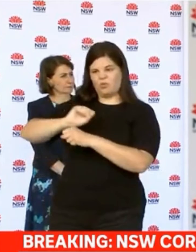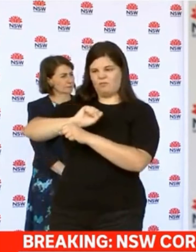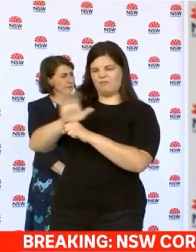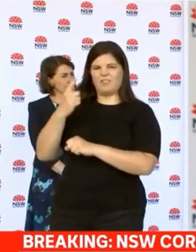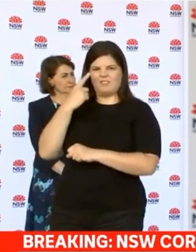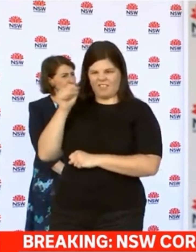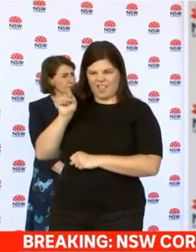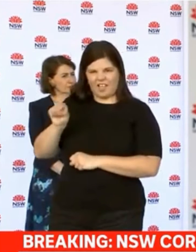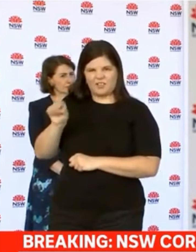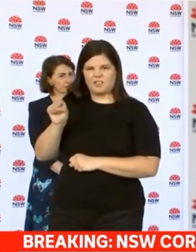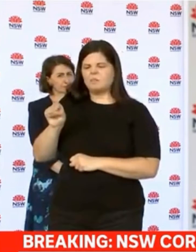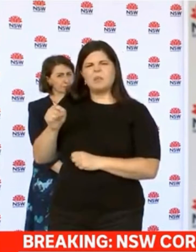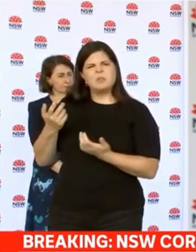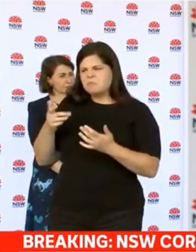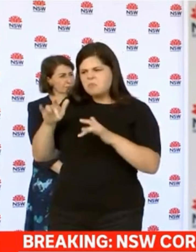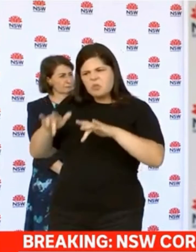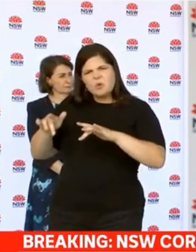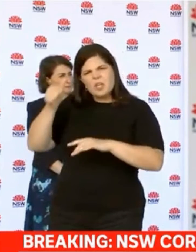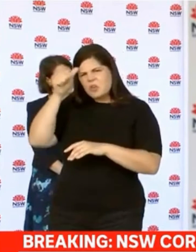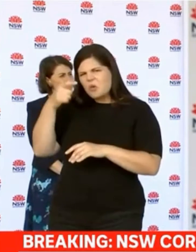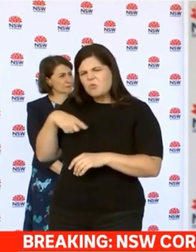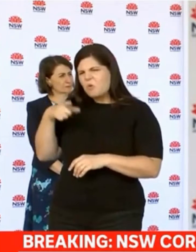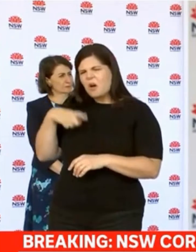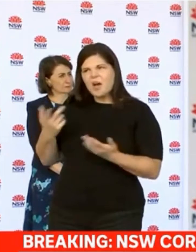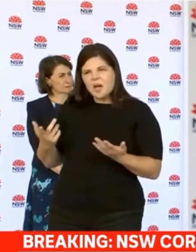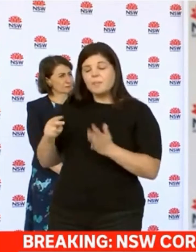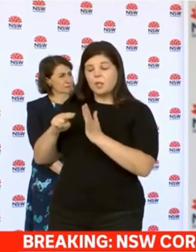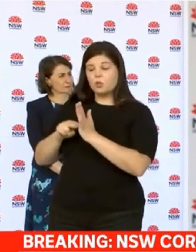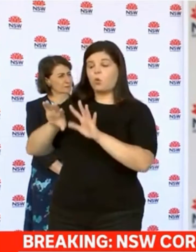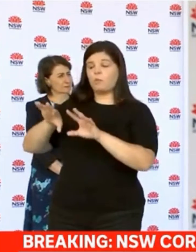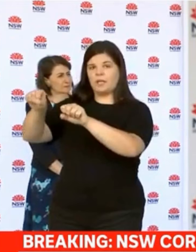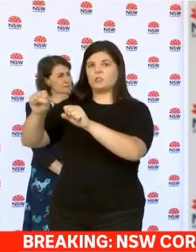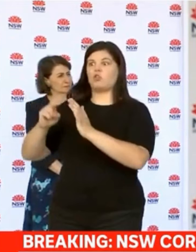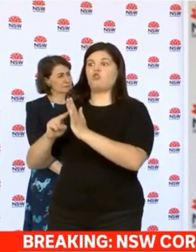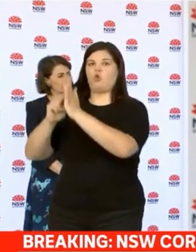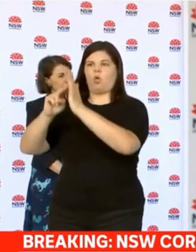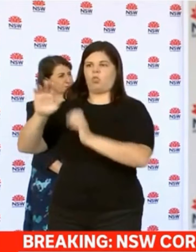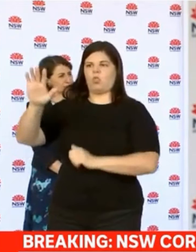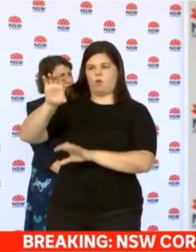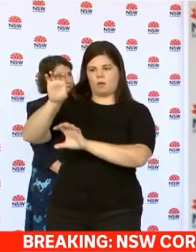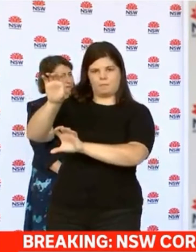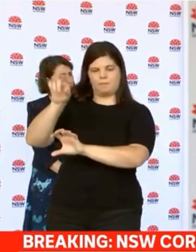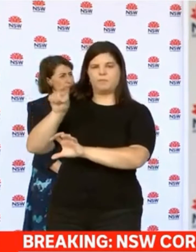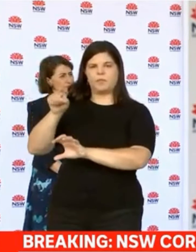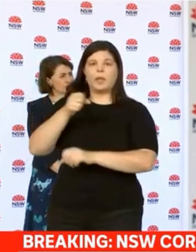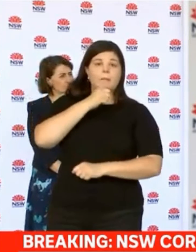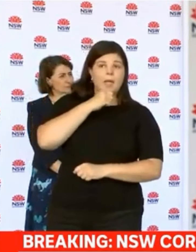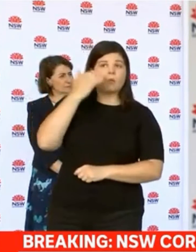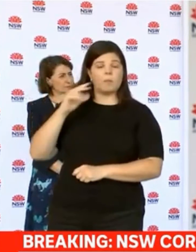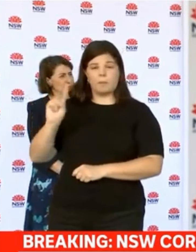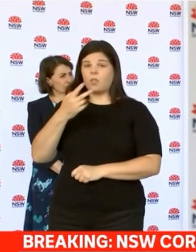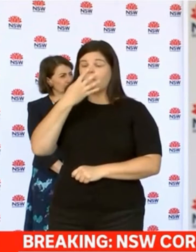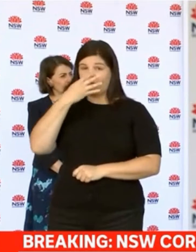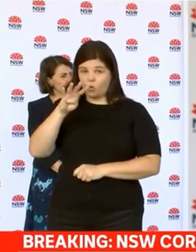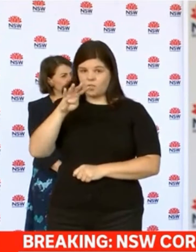remains and source of infection remains under investigation reside in the northern area of the northern beaches. There are a man and a woman in their